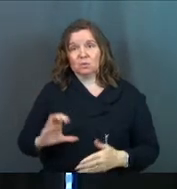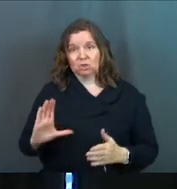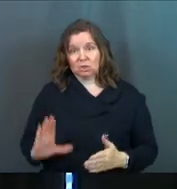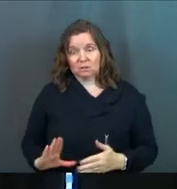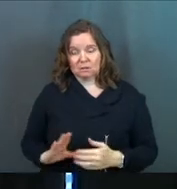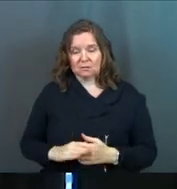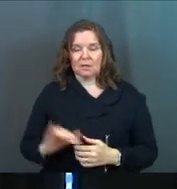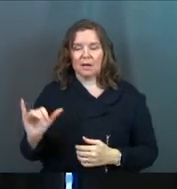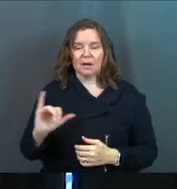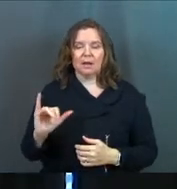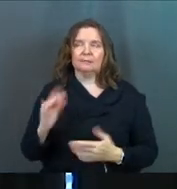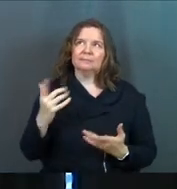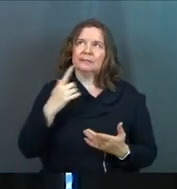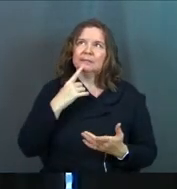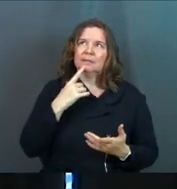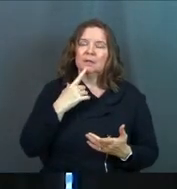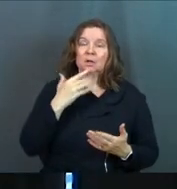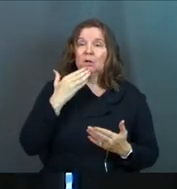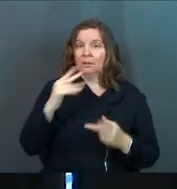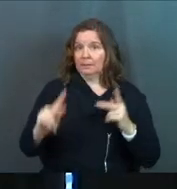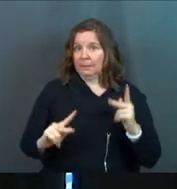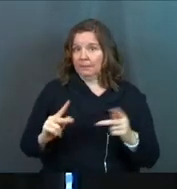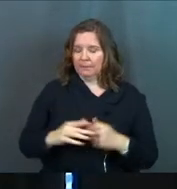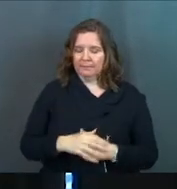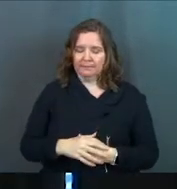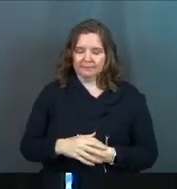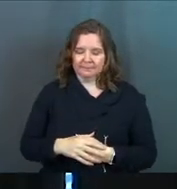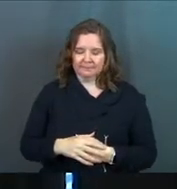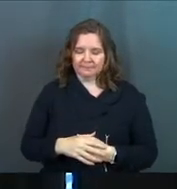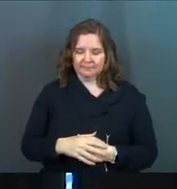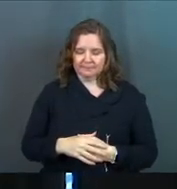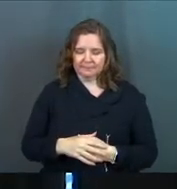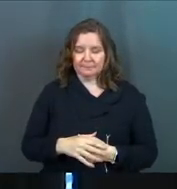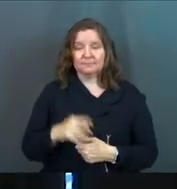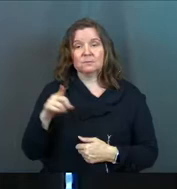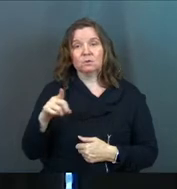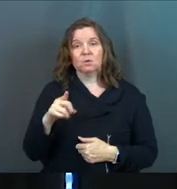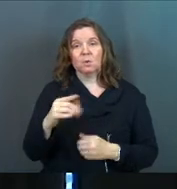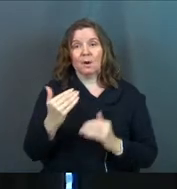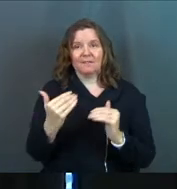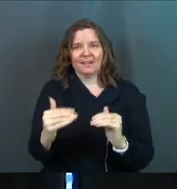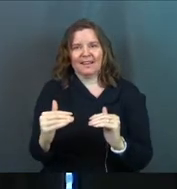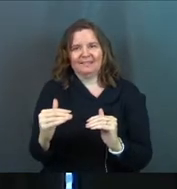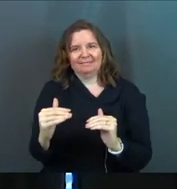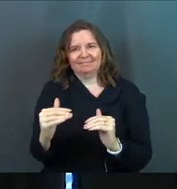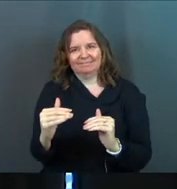and as, let's just say, good people, you are finite.